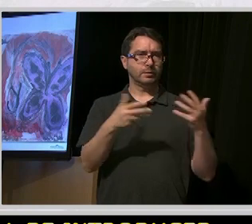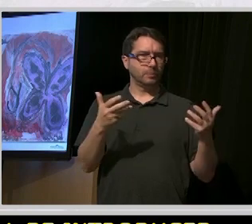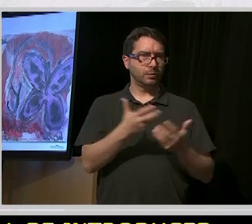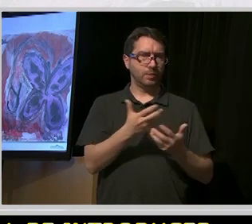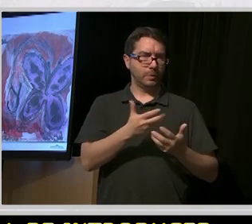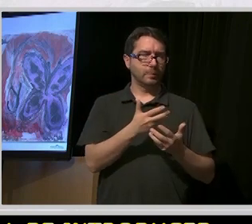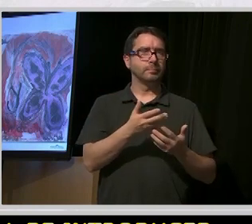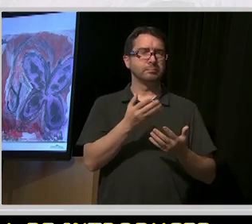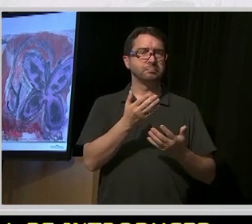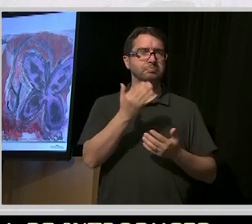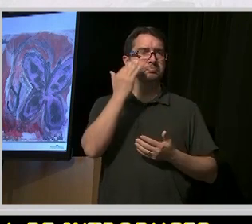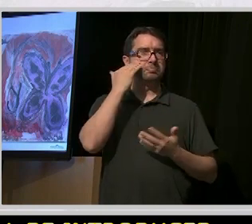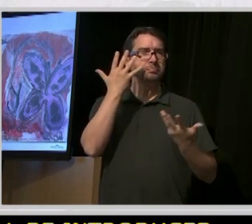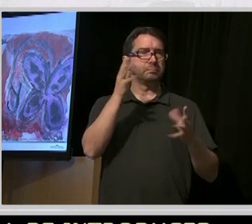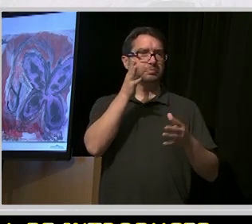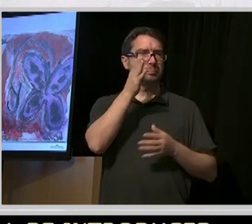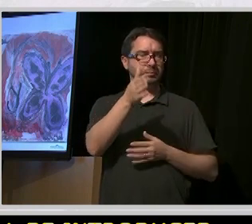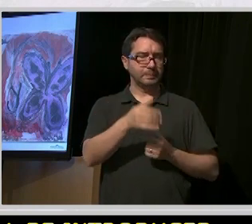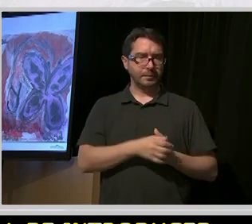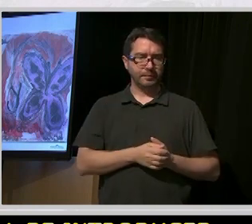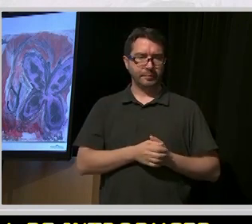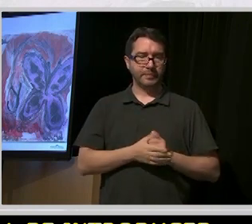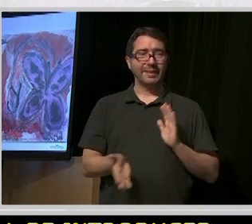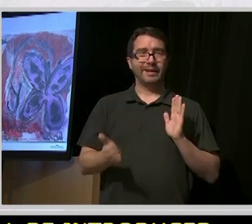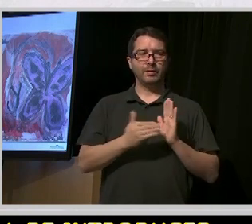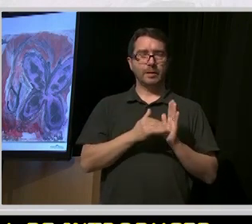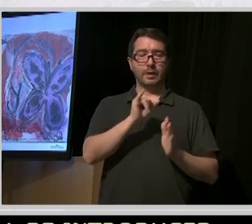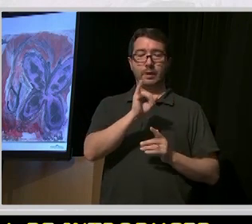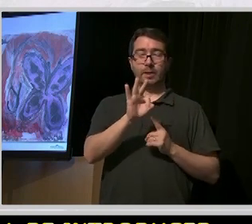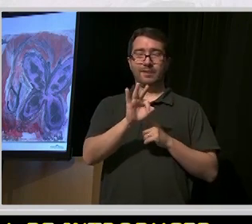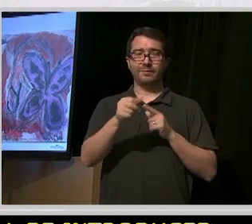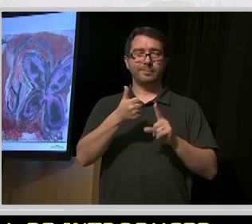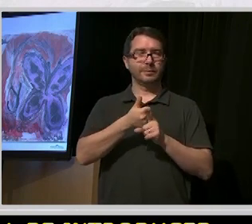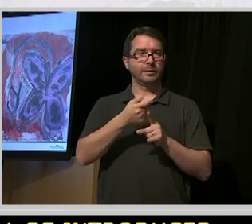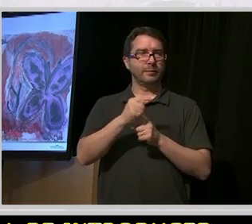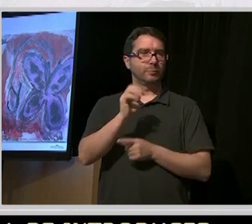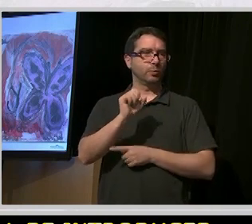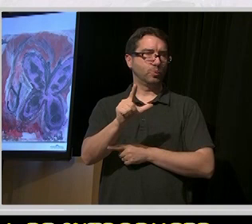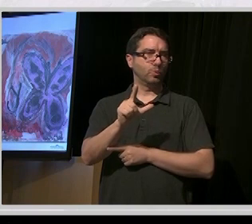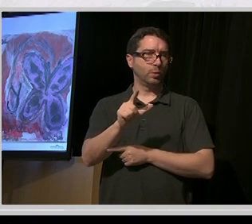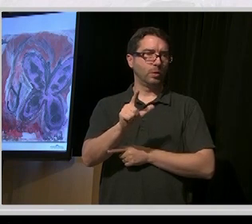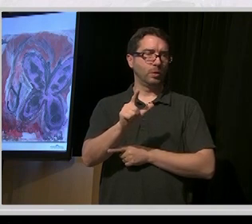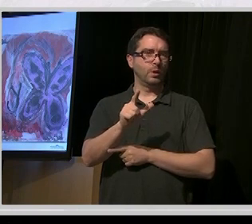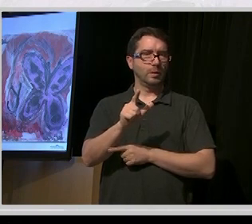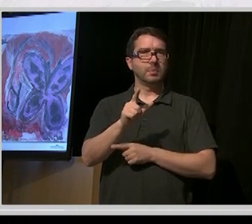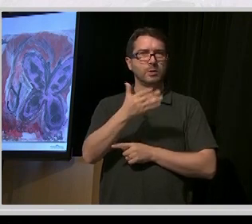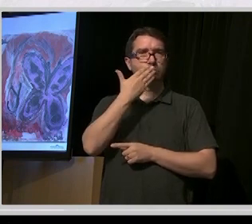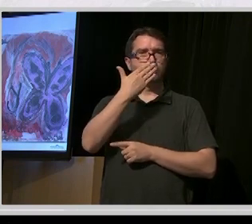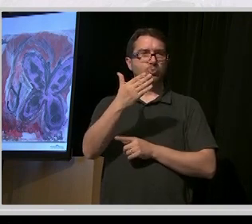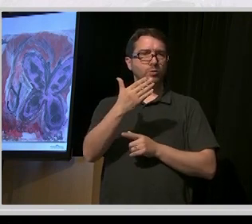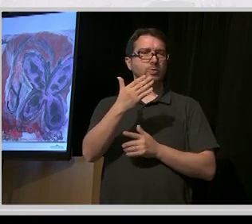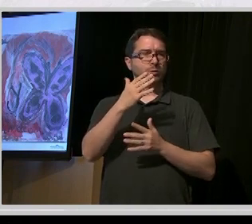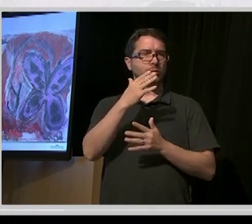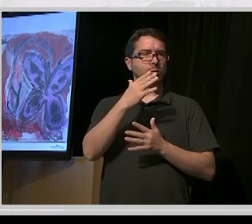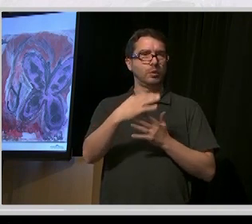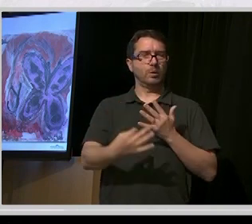So again, individualized funding is just a tool, but it's a tool of choice. And it's one that